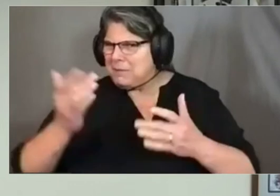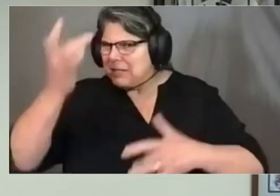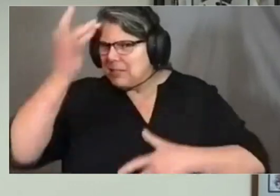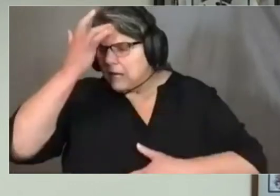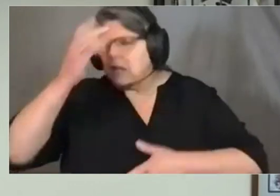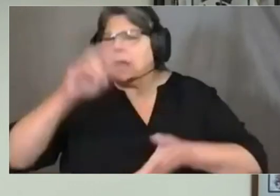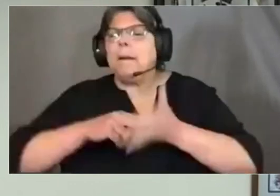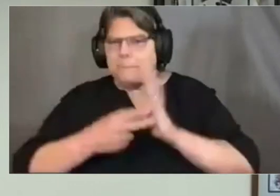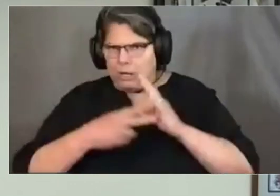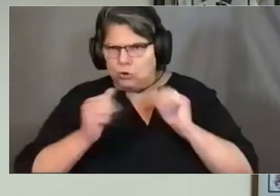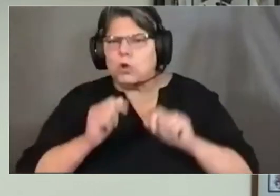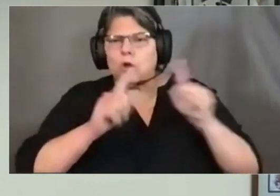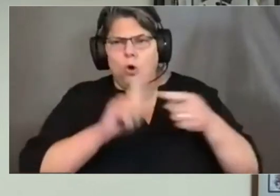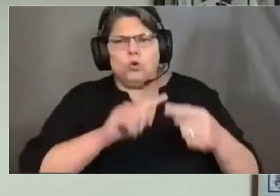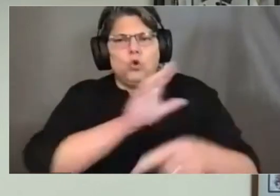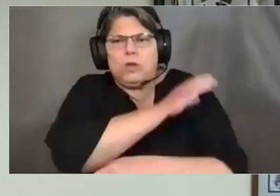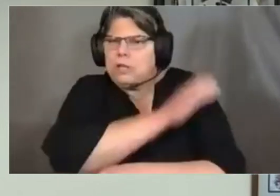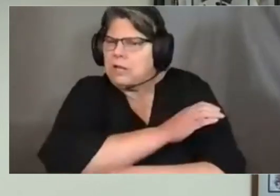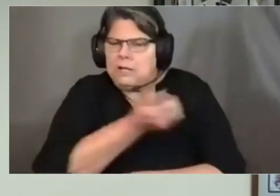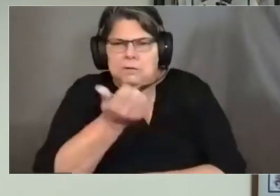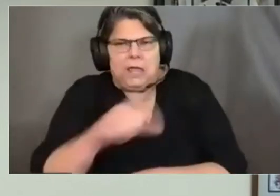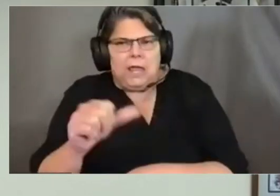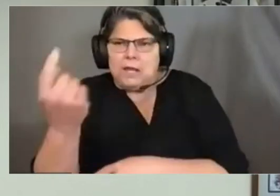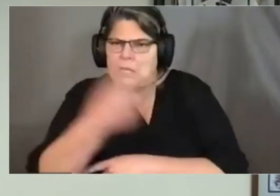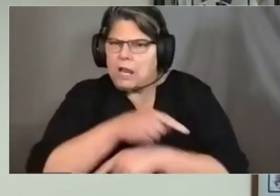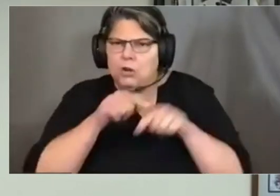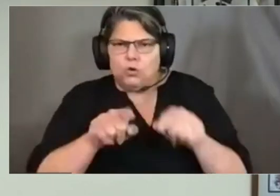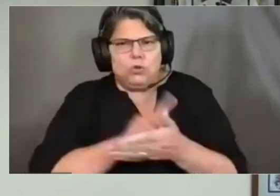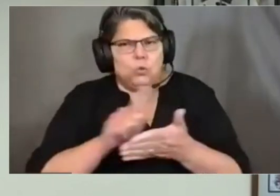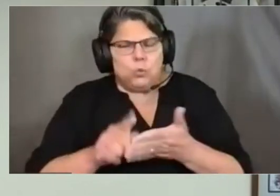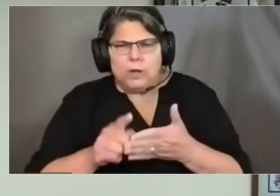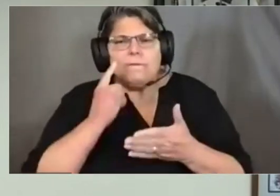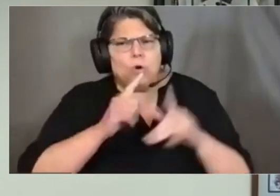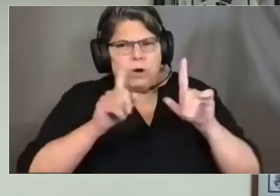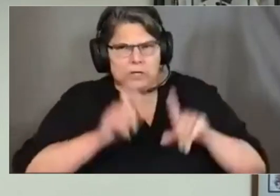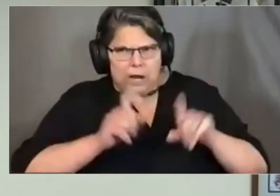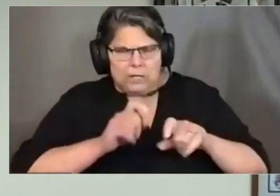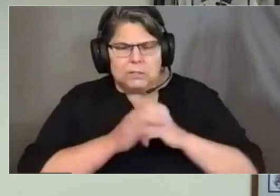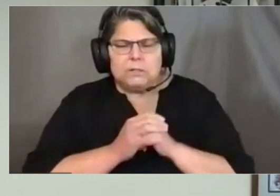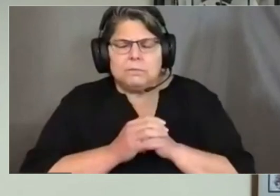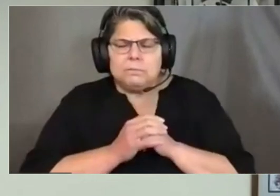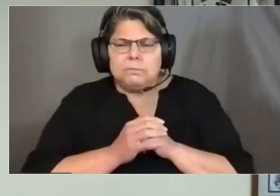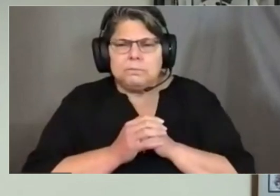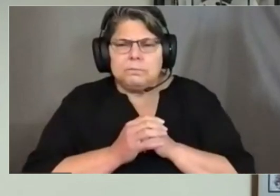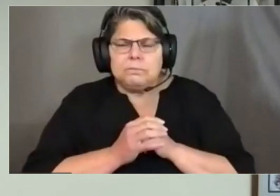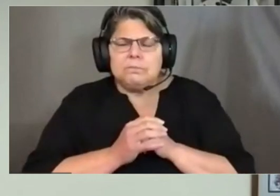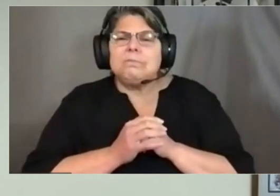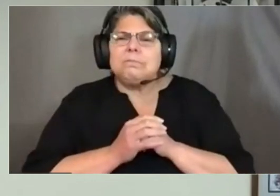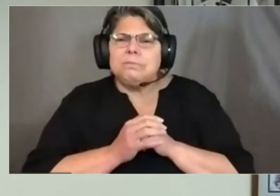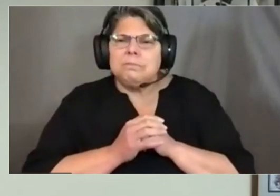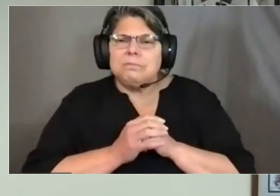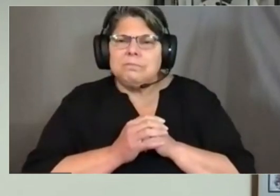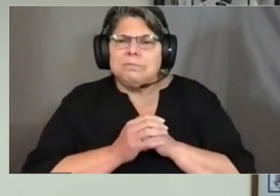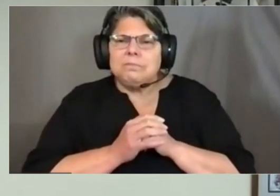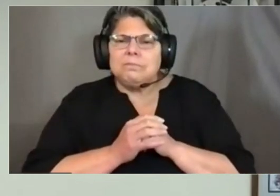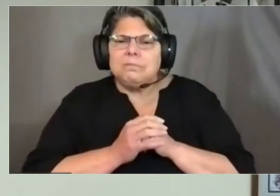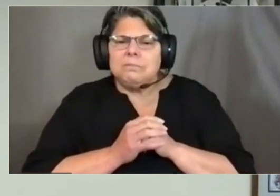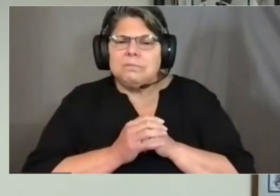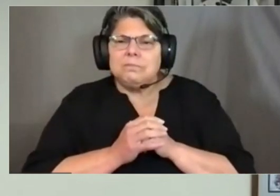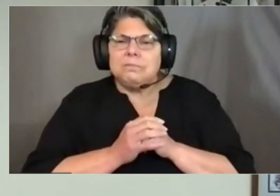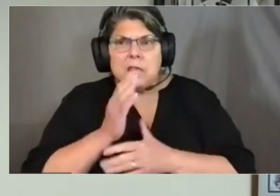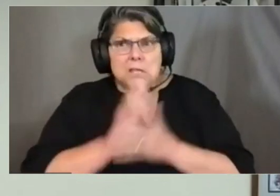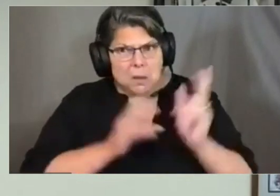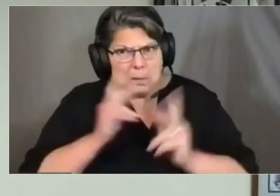weekdays or any weekday to be tested. We have had some positives after people have been fully